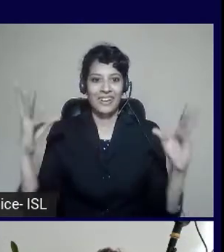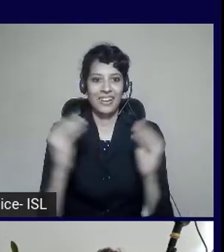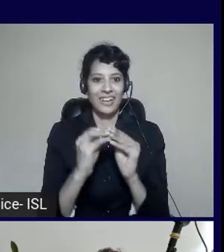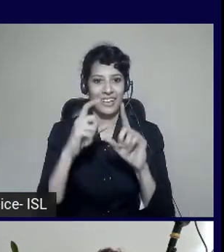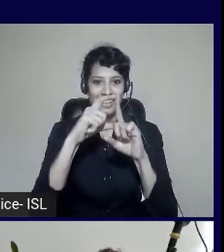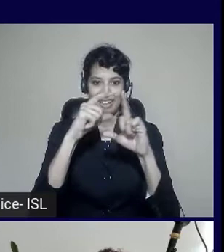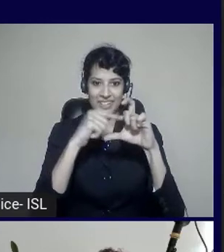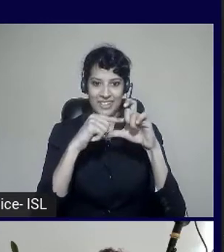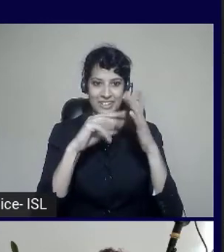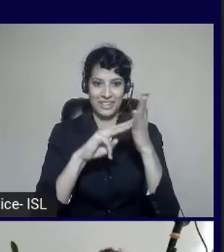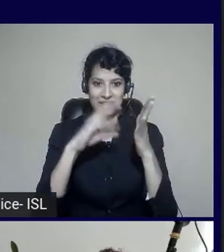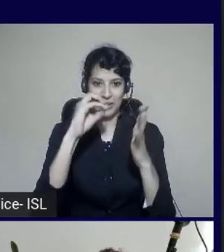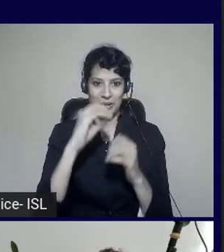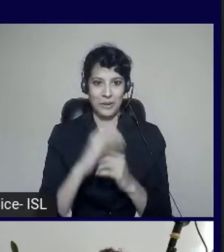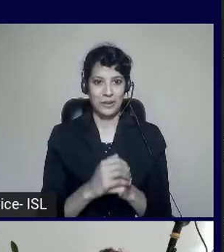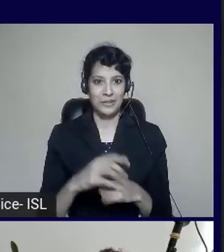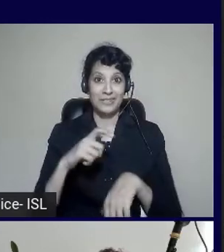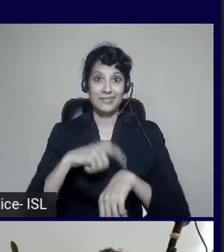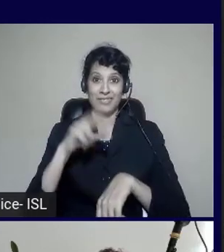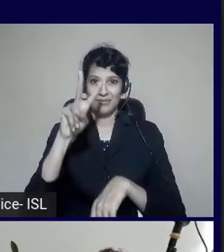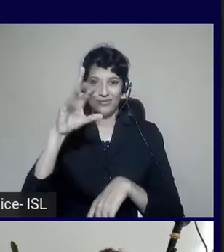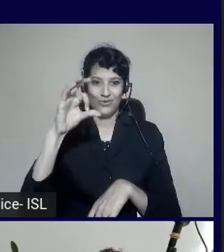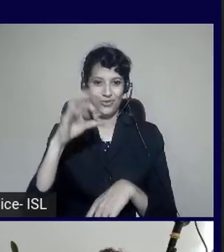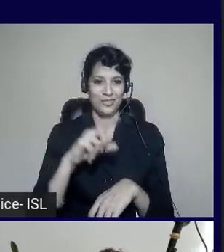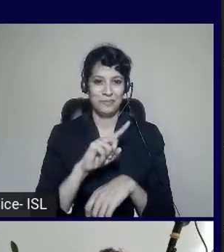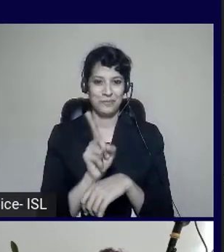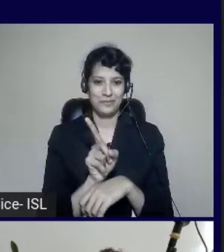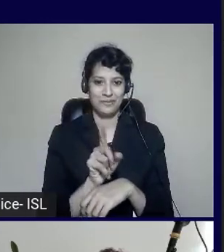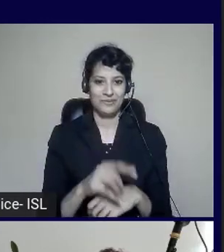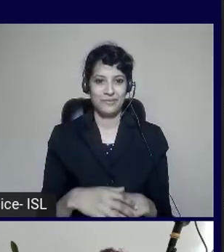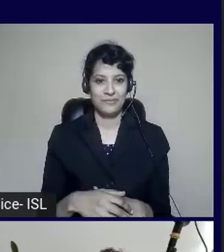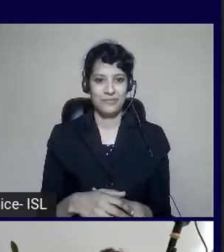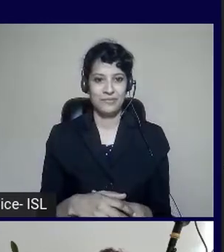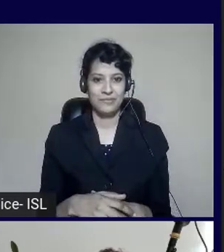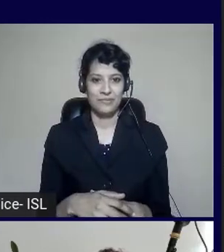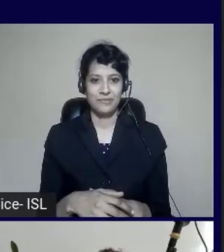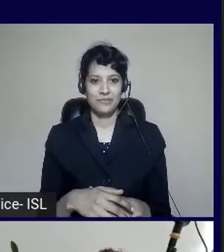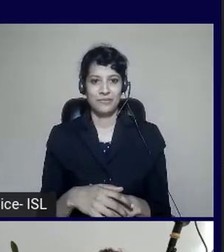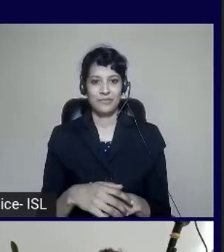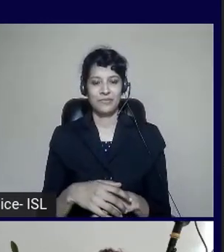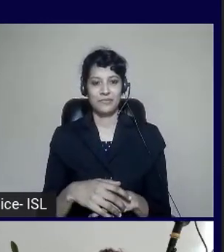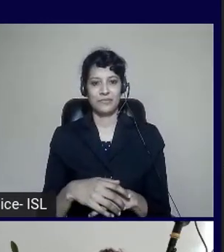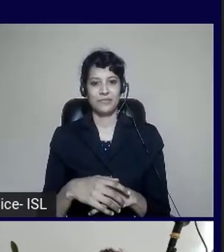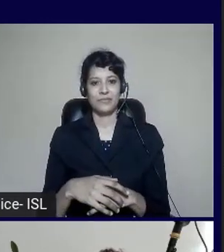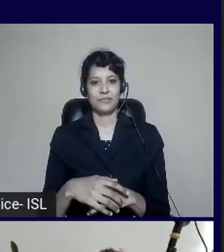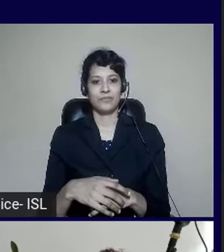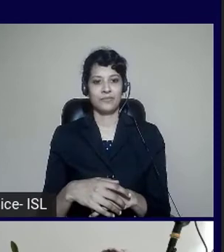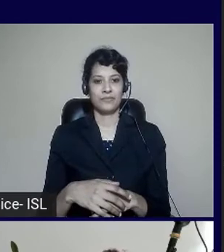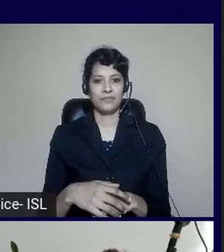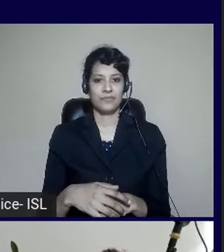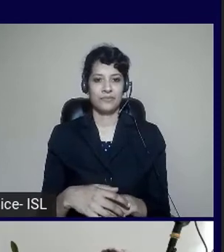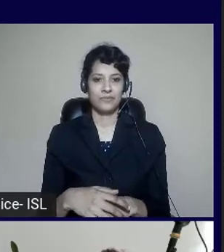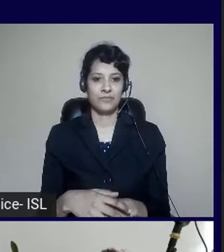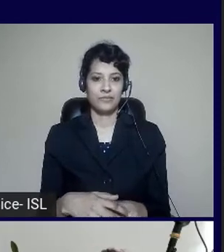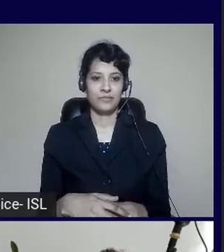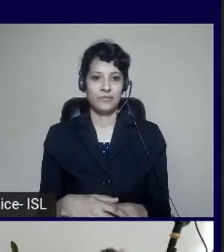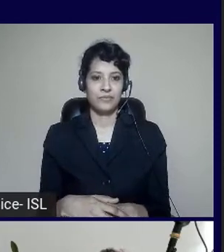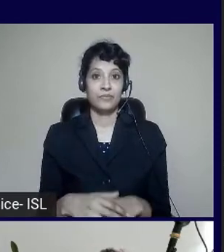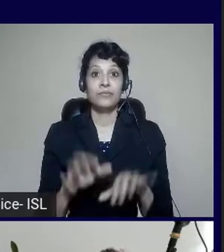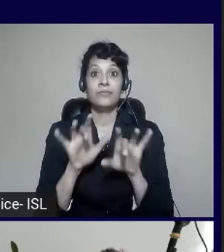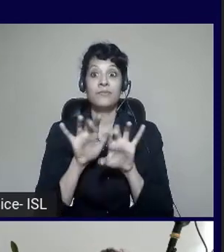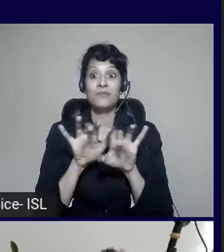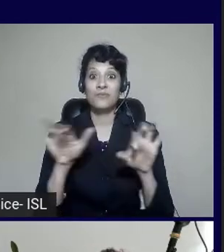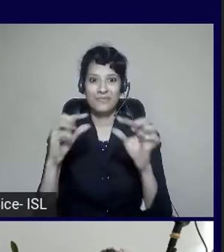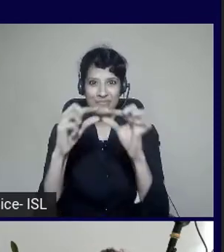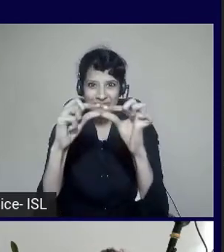And first thing I want to show you is how to do what I just did now in Microsoft PowerPoint to do subtitles, which is very important. So